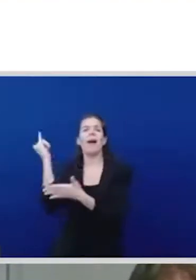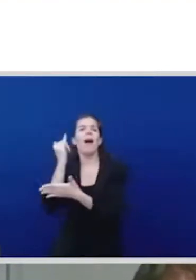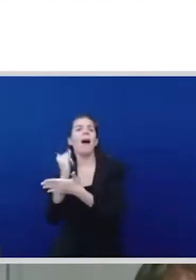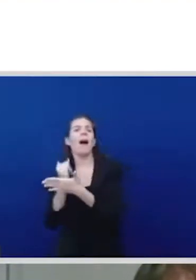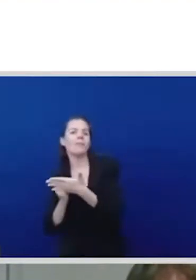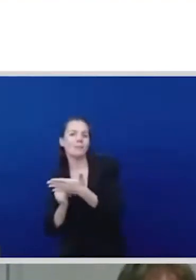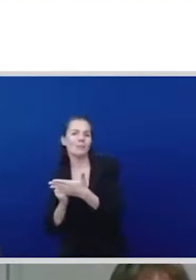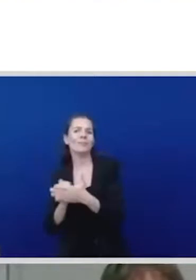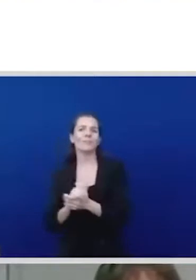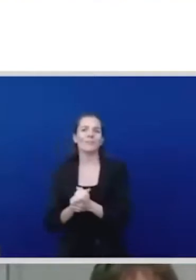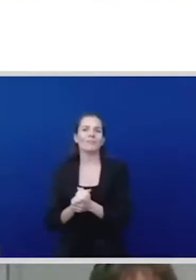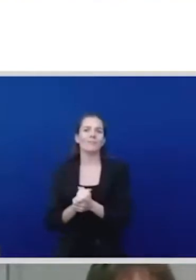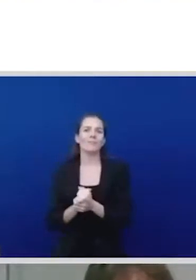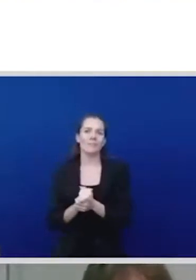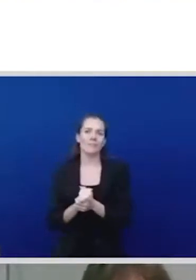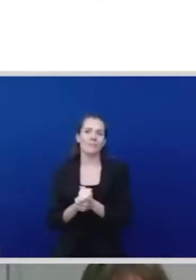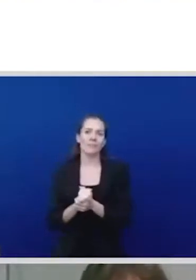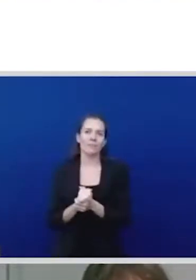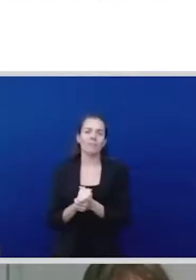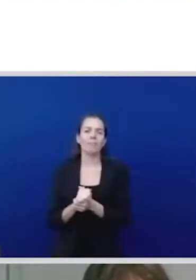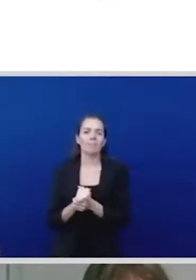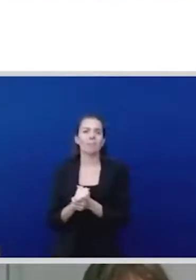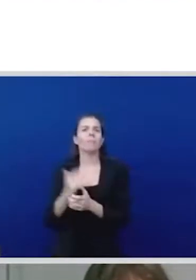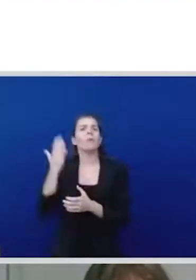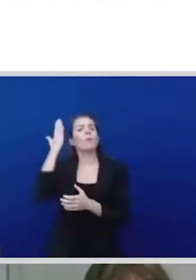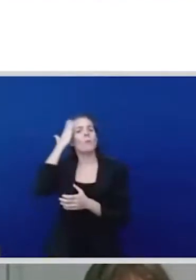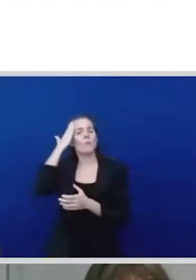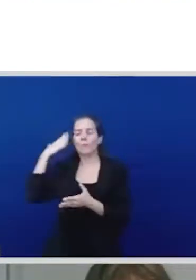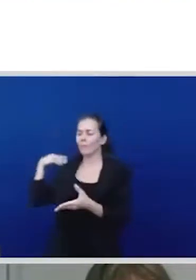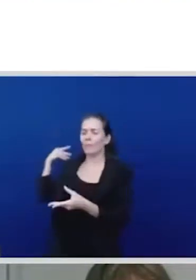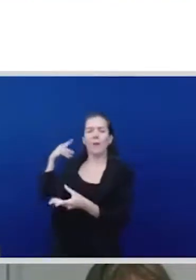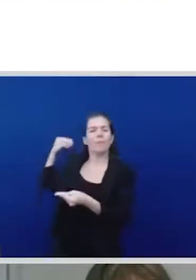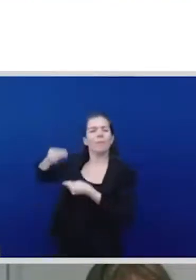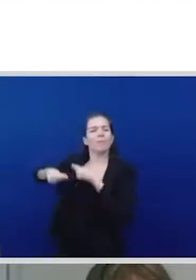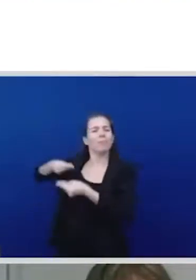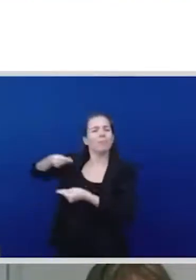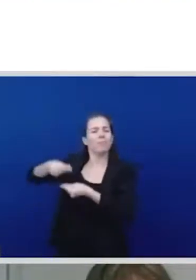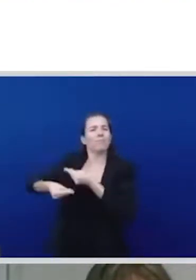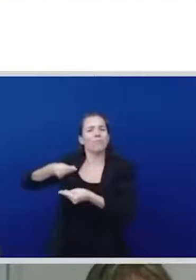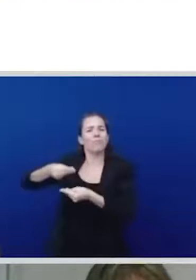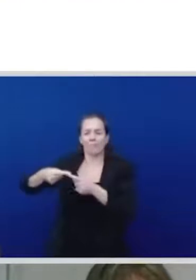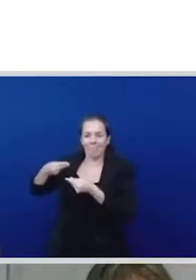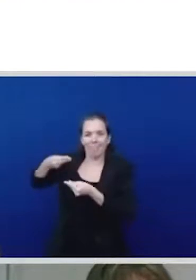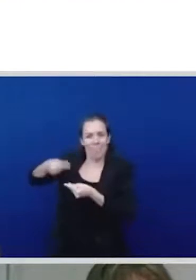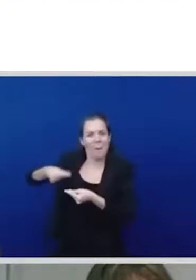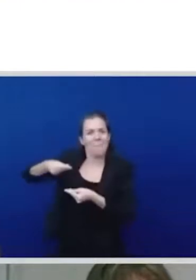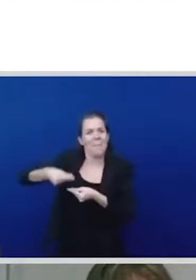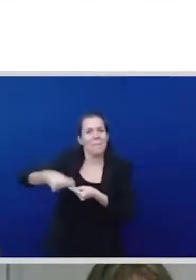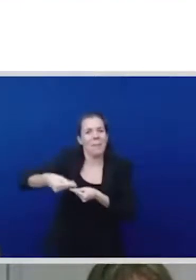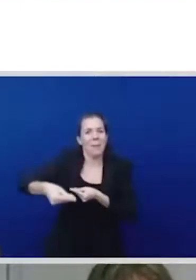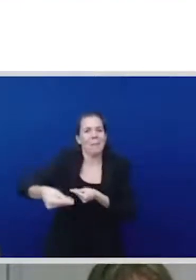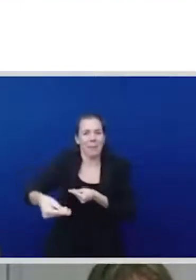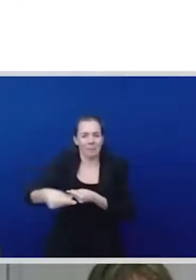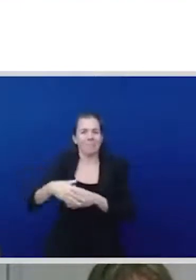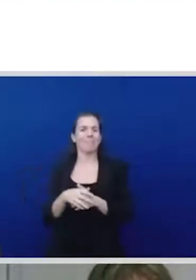things on or also telling through paintings or storylines so if they if a tourist comes there and what happens is that